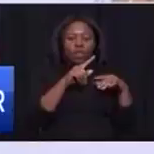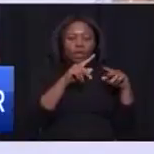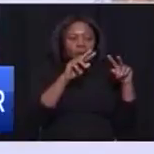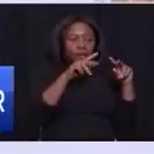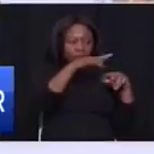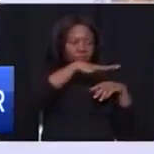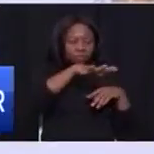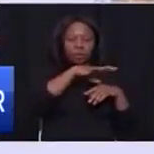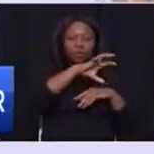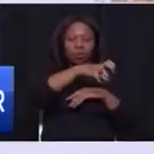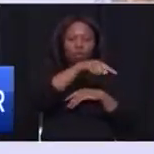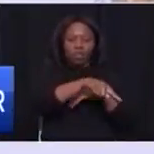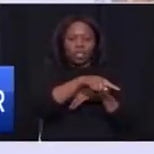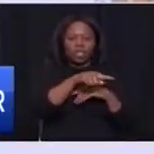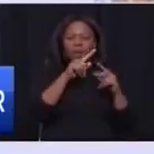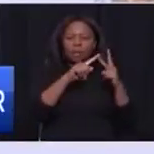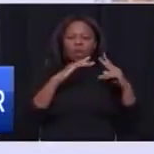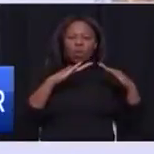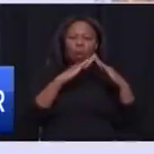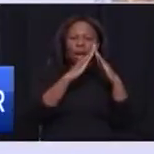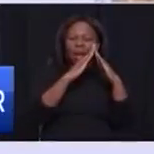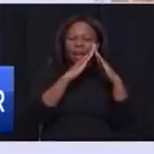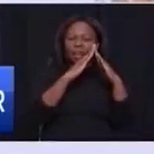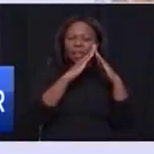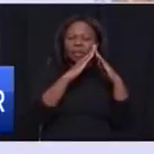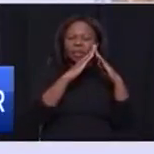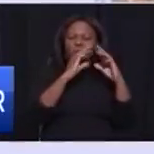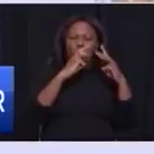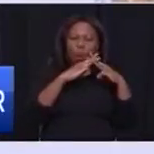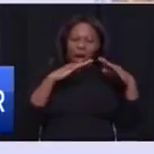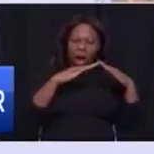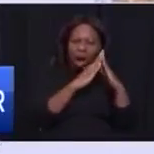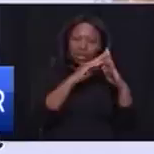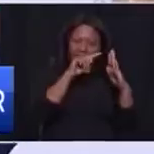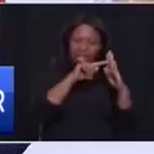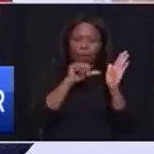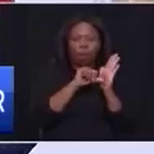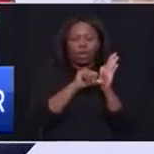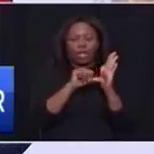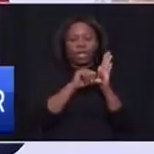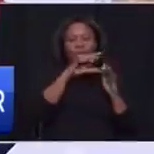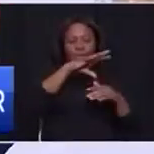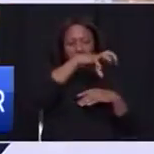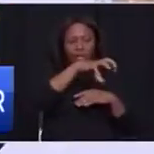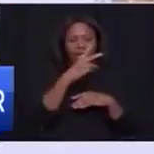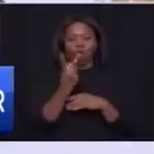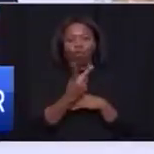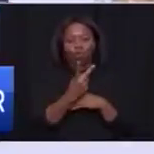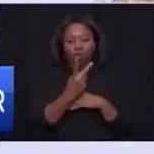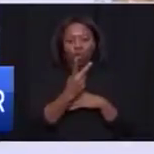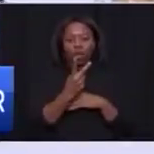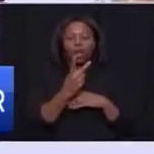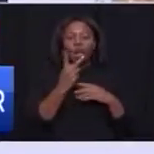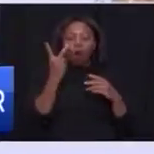Logistics and warehousing is also a very important sector. lastly, the green economy which